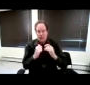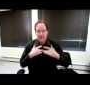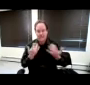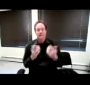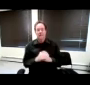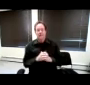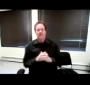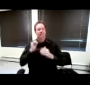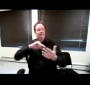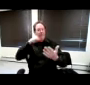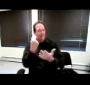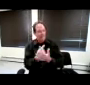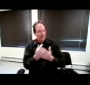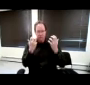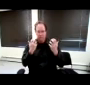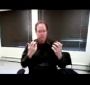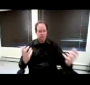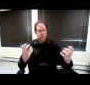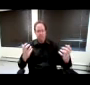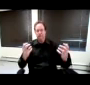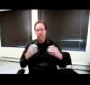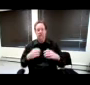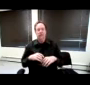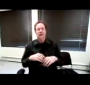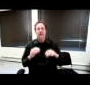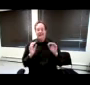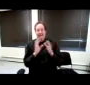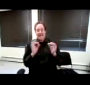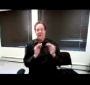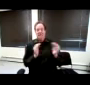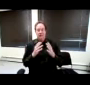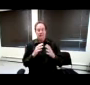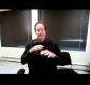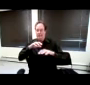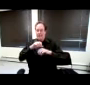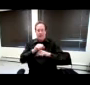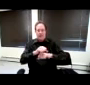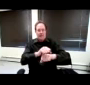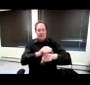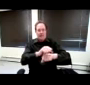commencements. Captioning services look up fast. So,